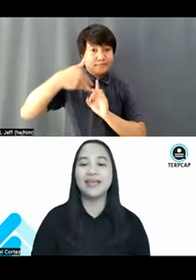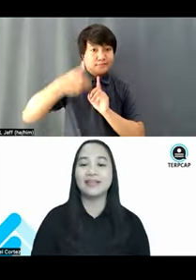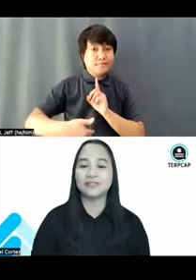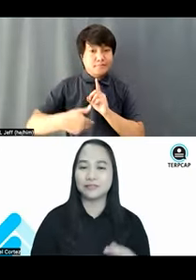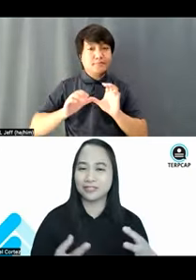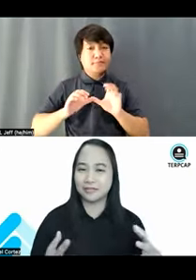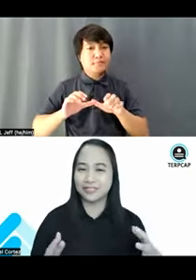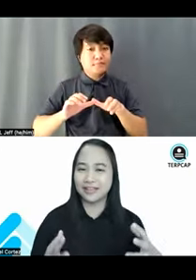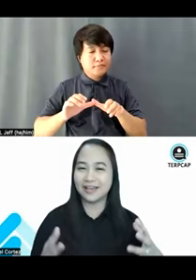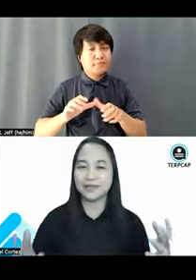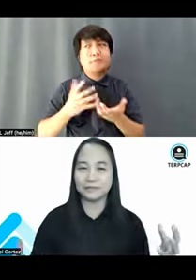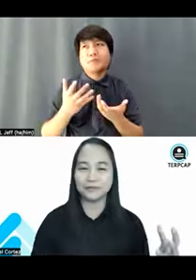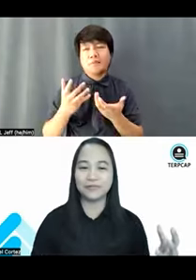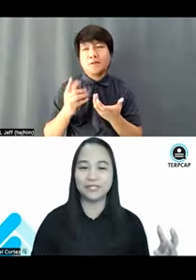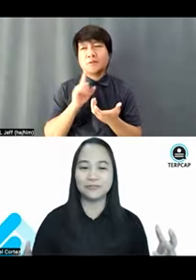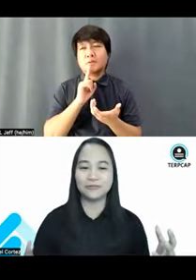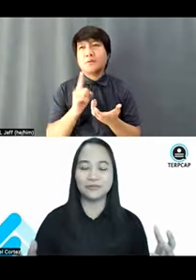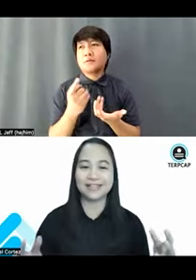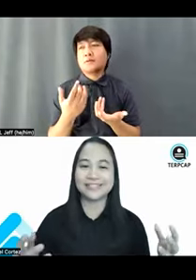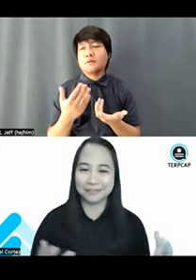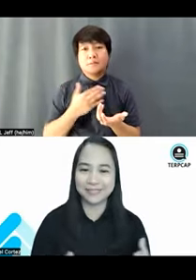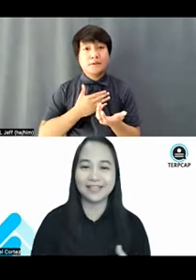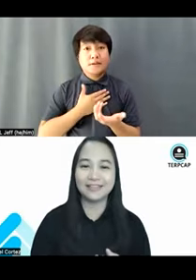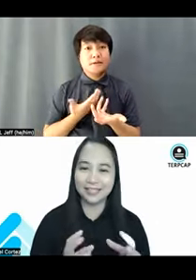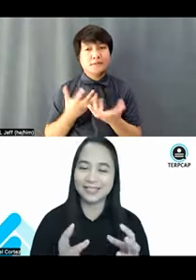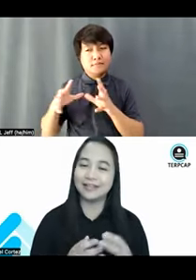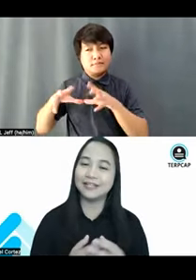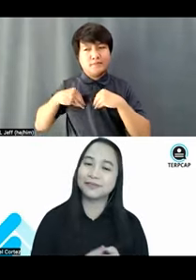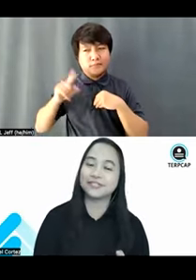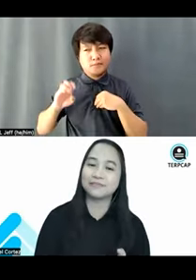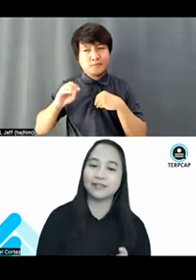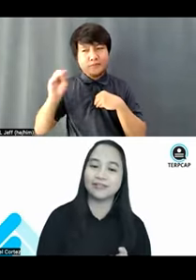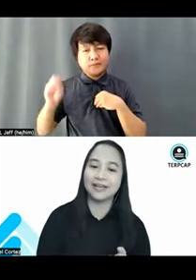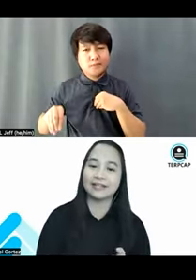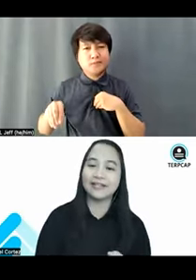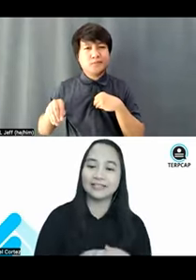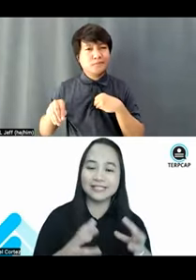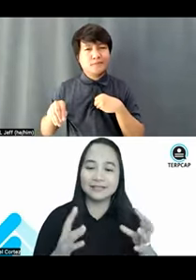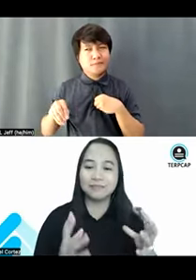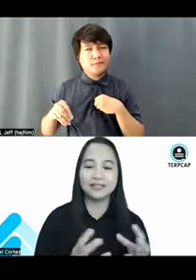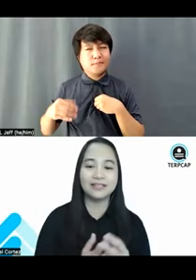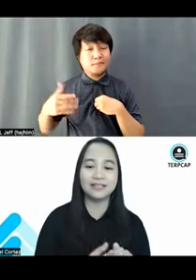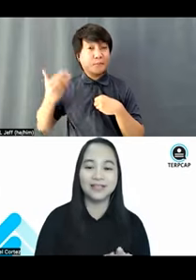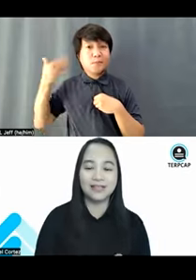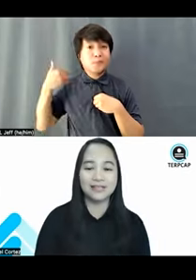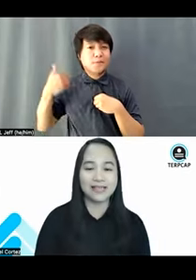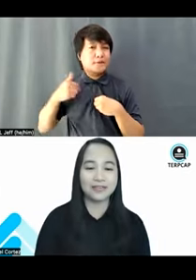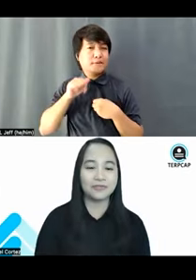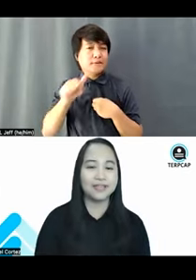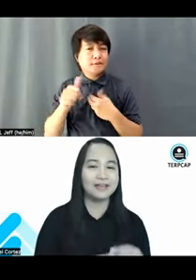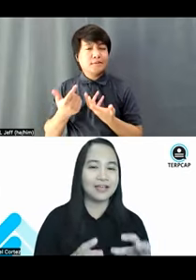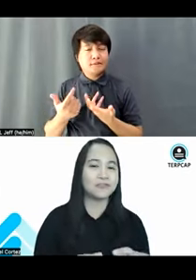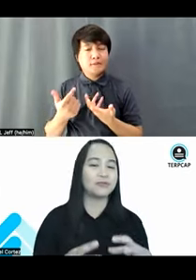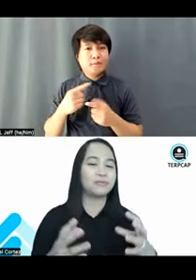And it took some time for me to accept this guiding principle that disability is